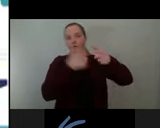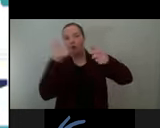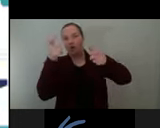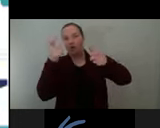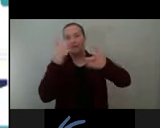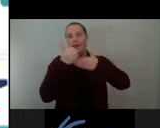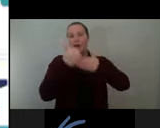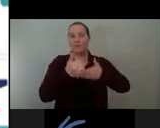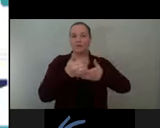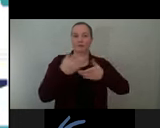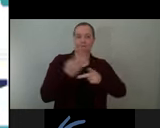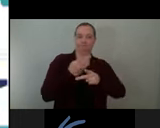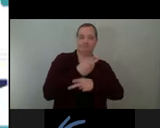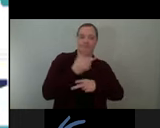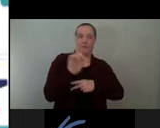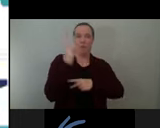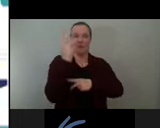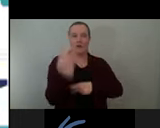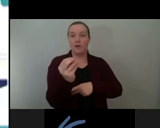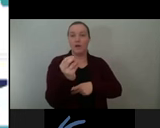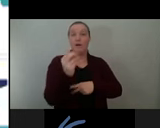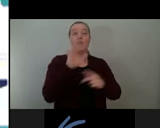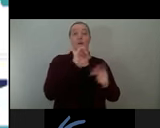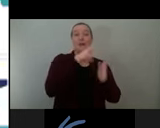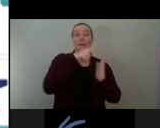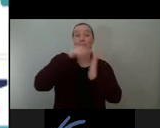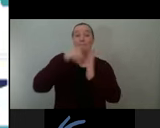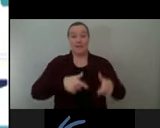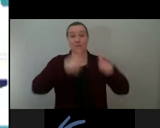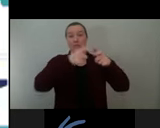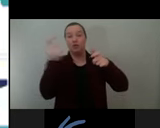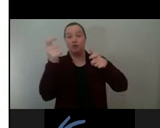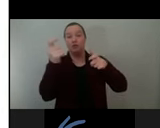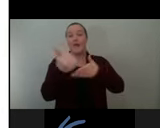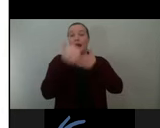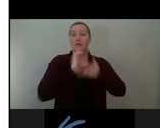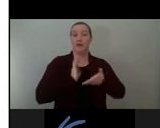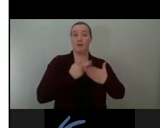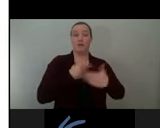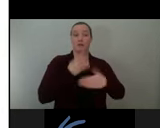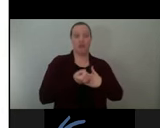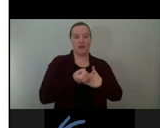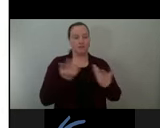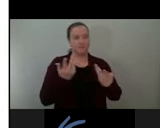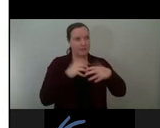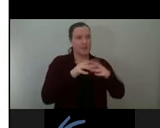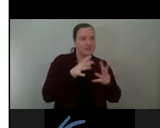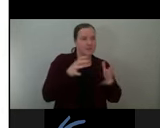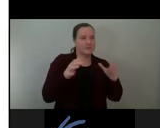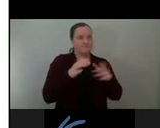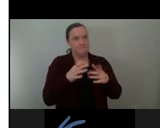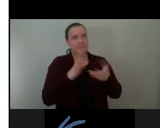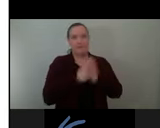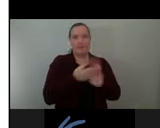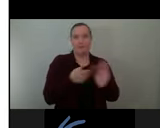the booms, ultimately tying the two project components together into a more cohesive whole. And after spending some considerable